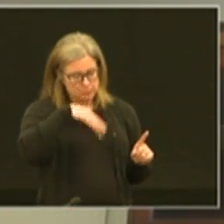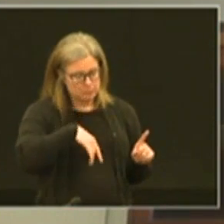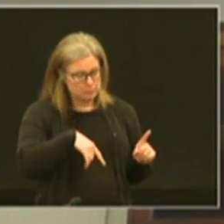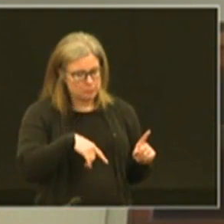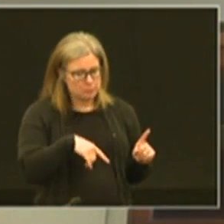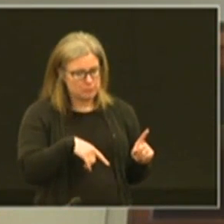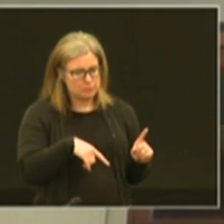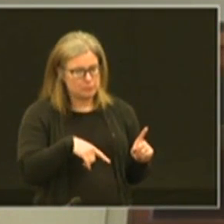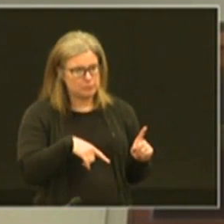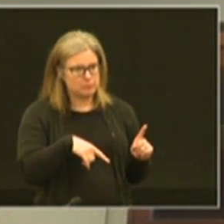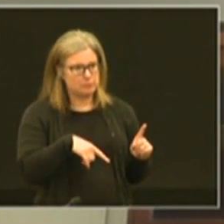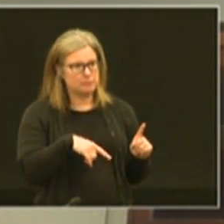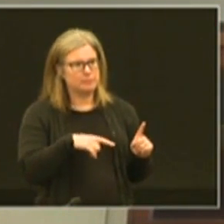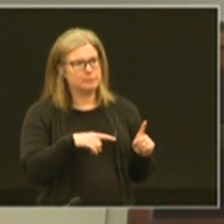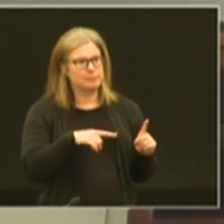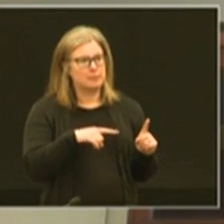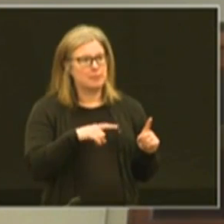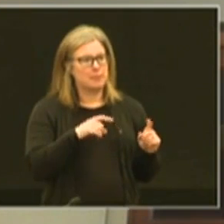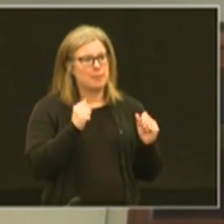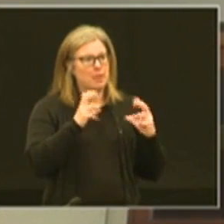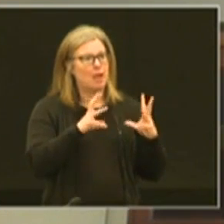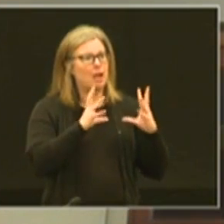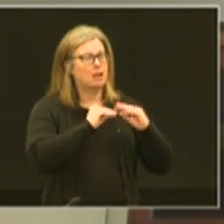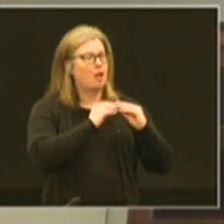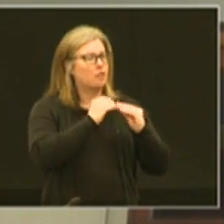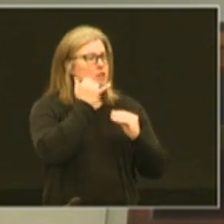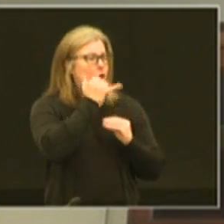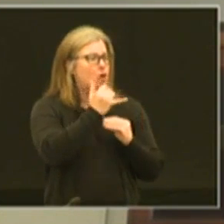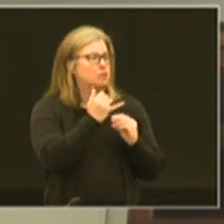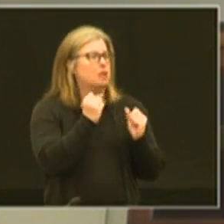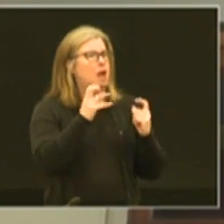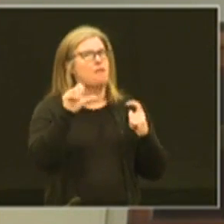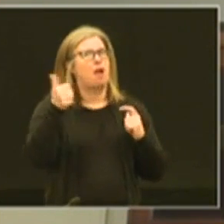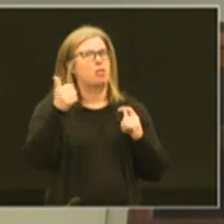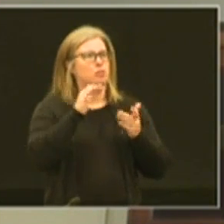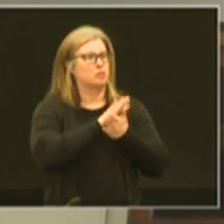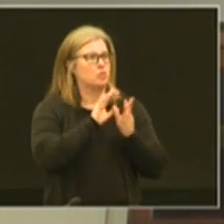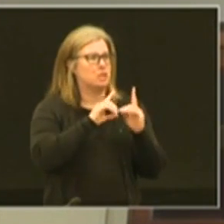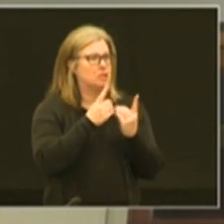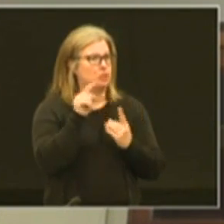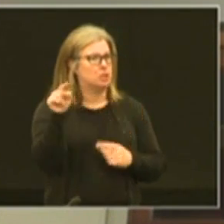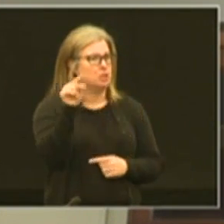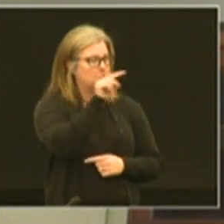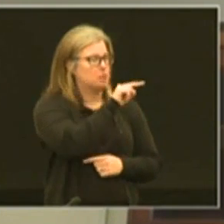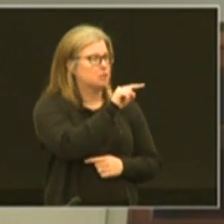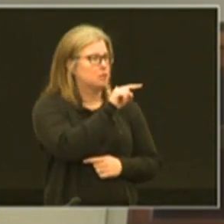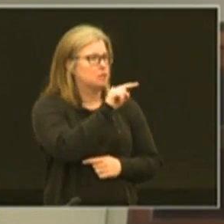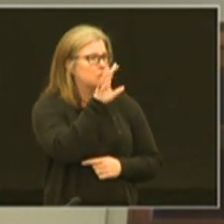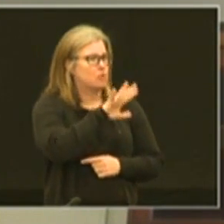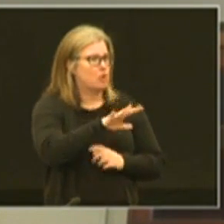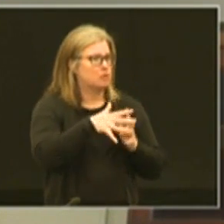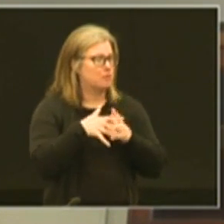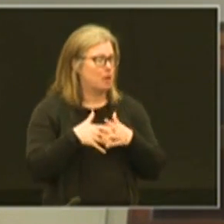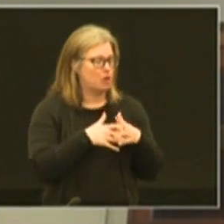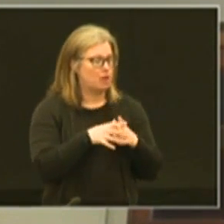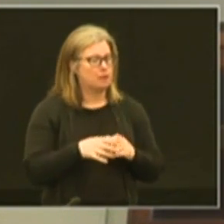you know I'm on a lot of conference calls with a lot of other school districts across America